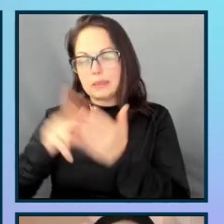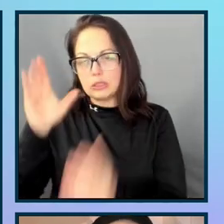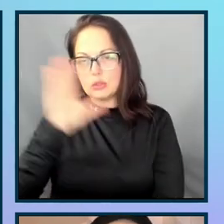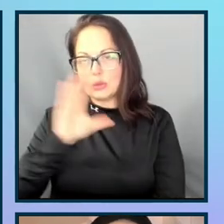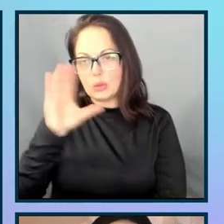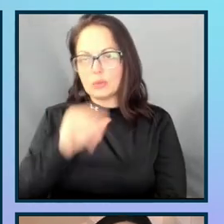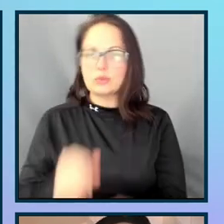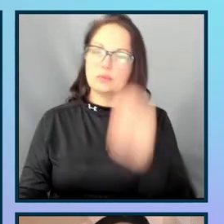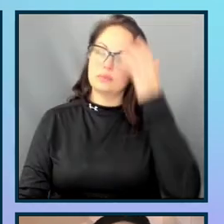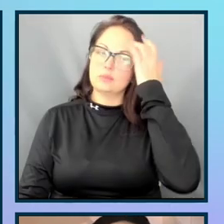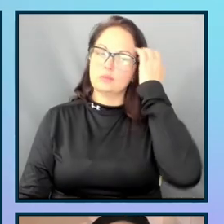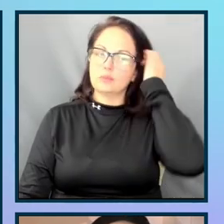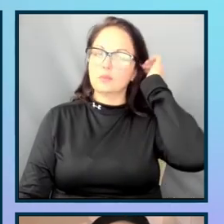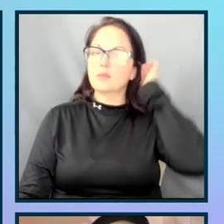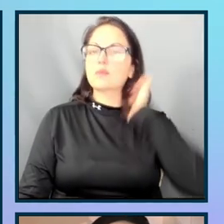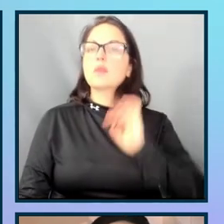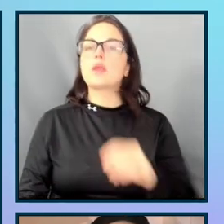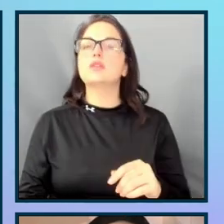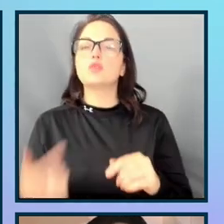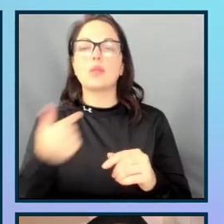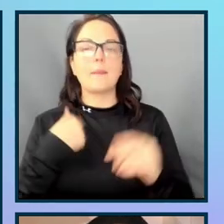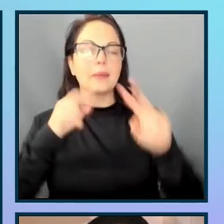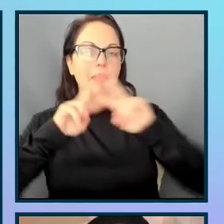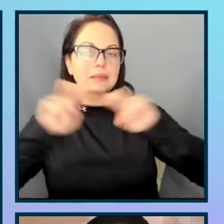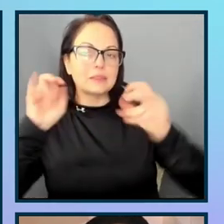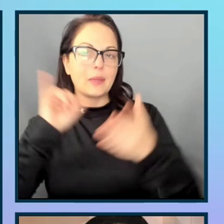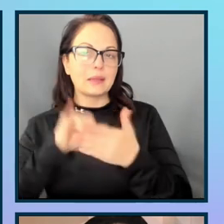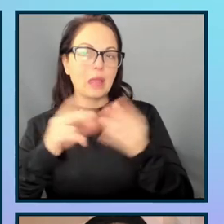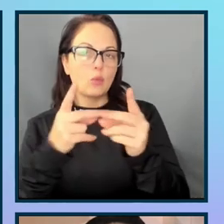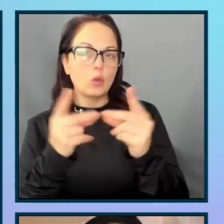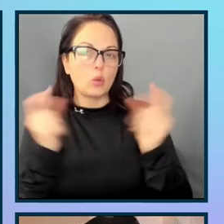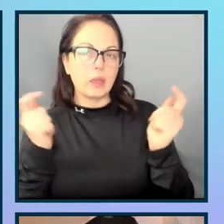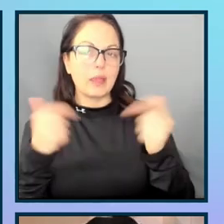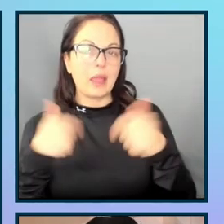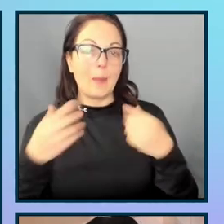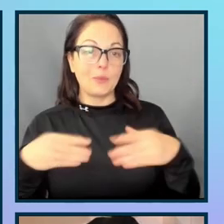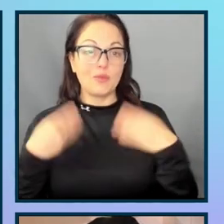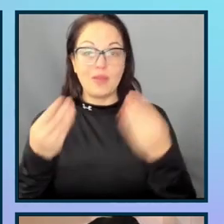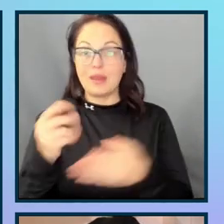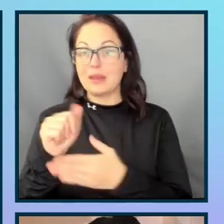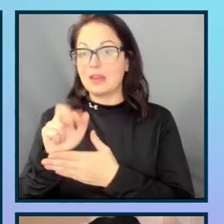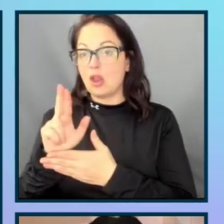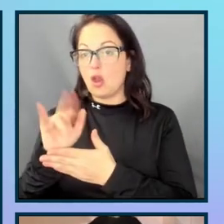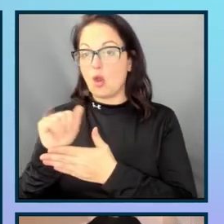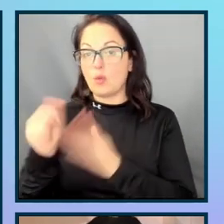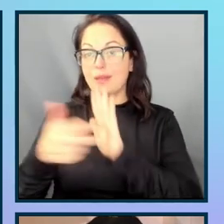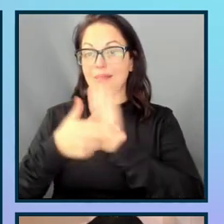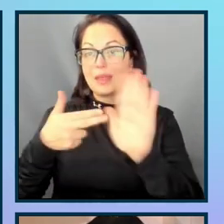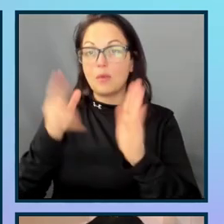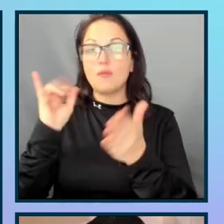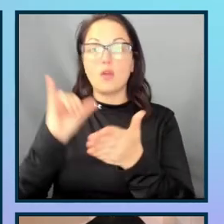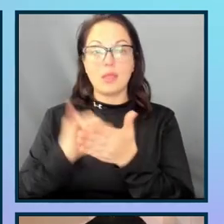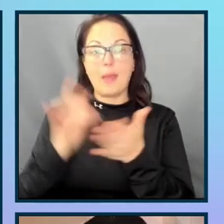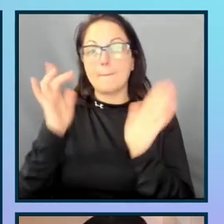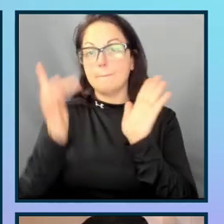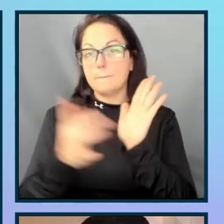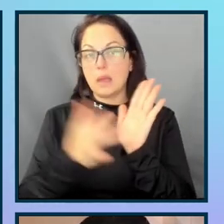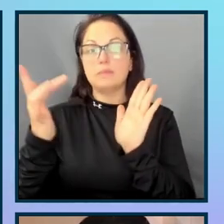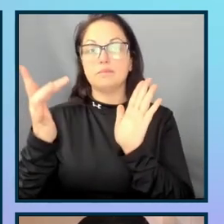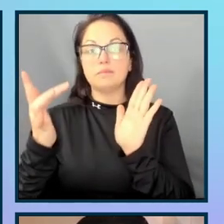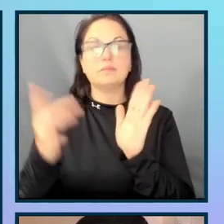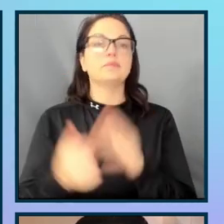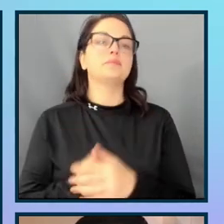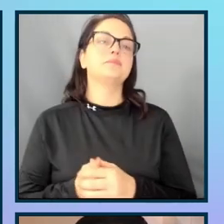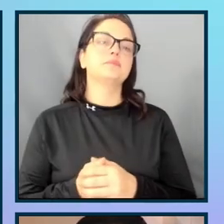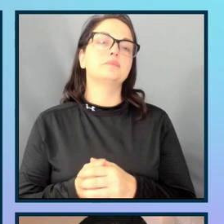let me just inspect that really quick. So, I've actually provided an ARIA label for that button. And in fact, because